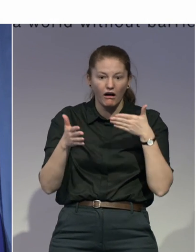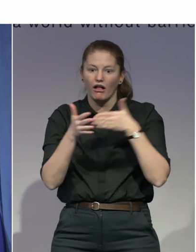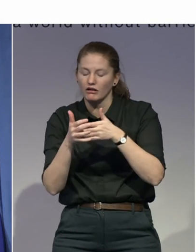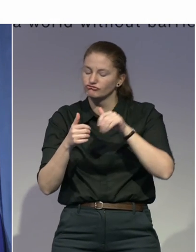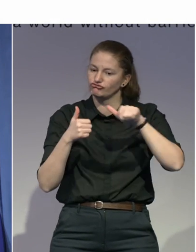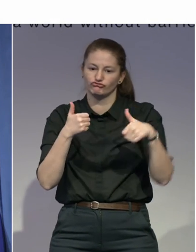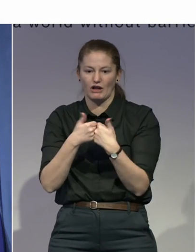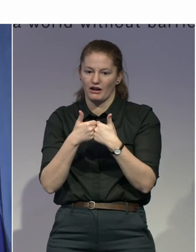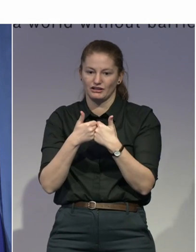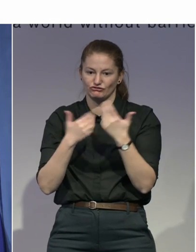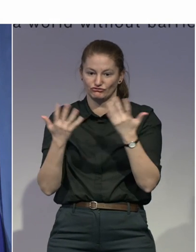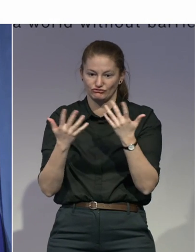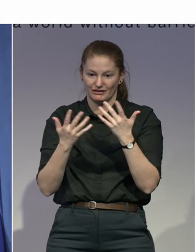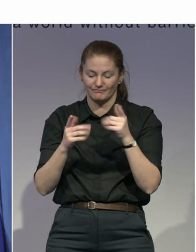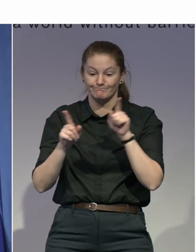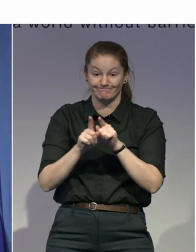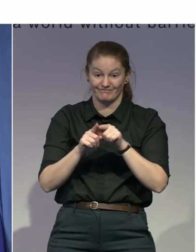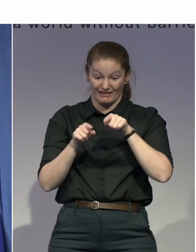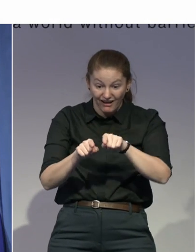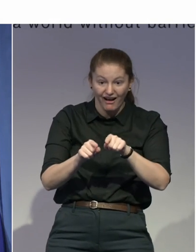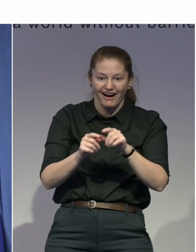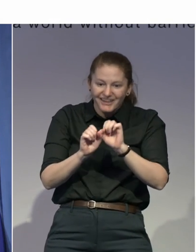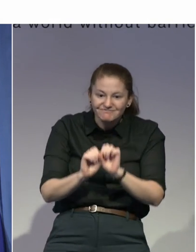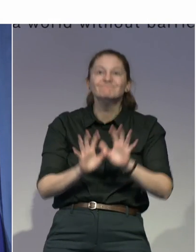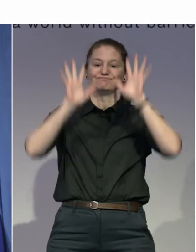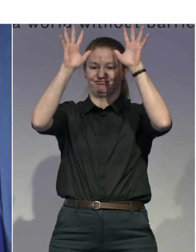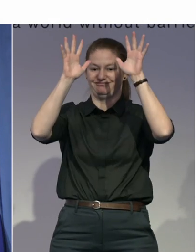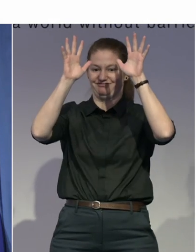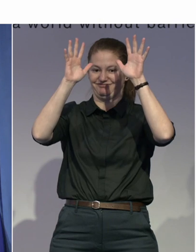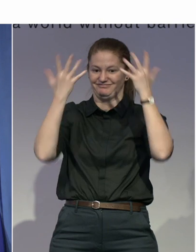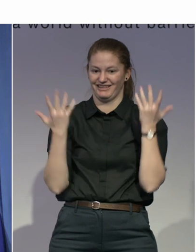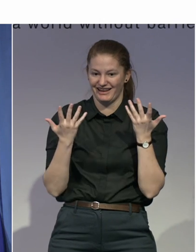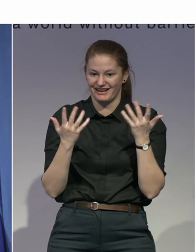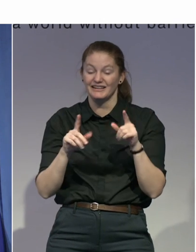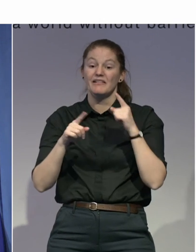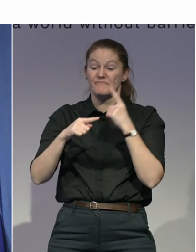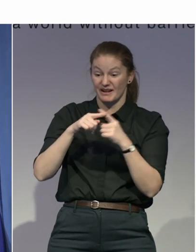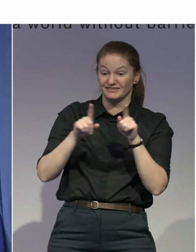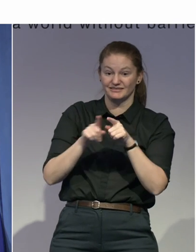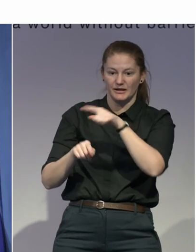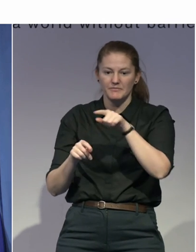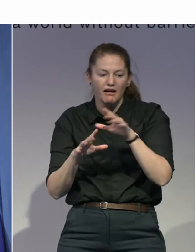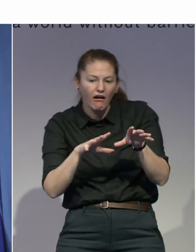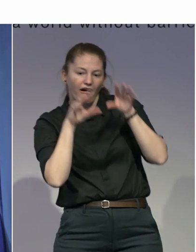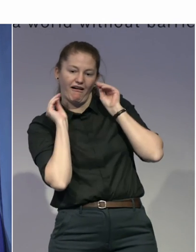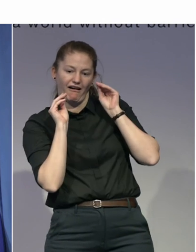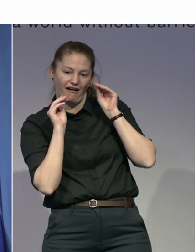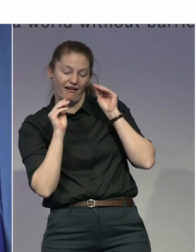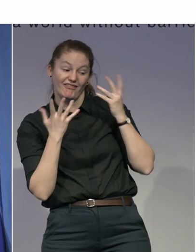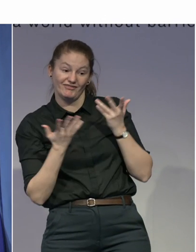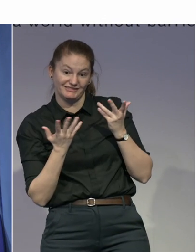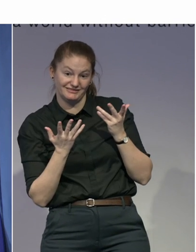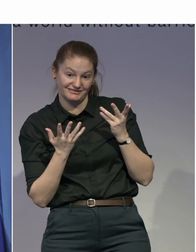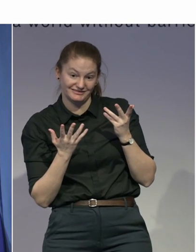Then secondly, because of that perception, the challenges become amplified. Because then we go through a